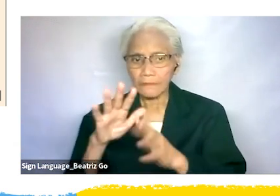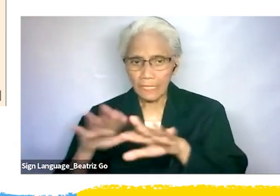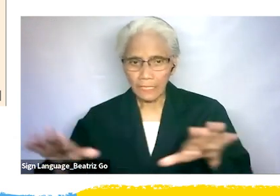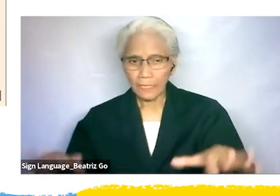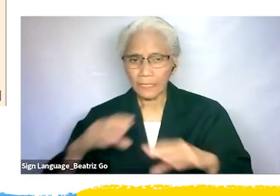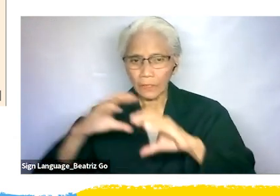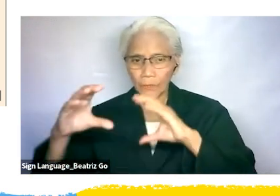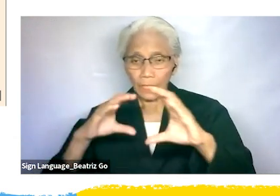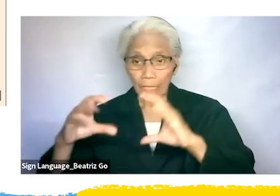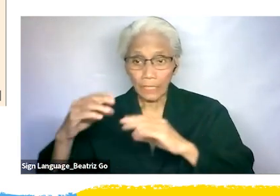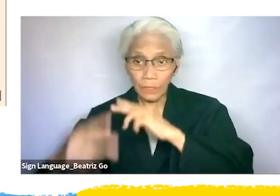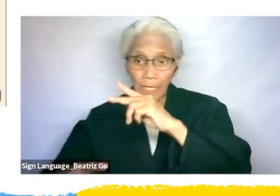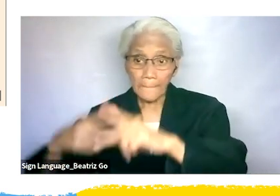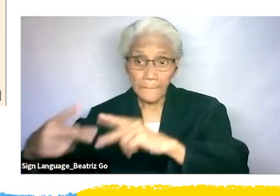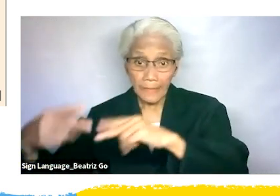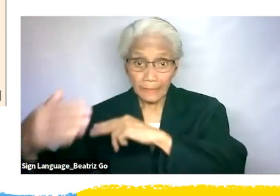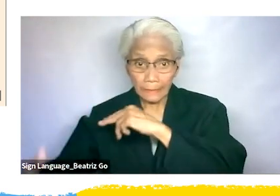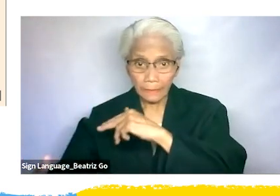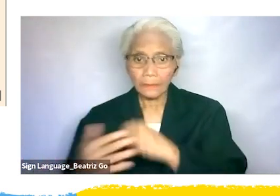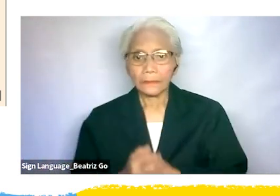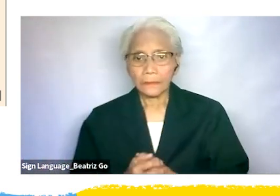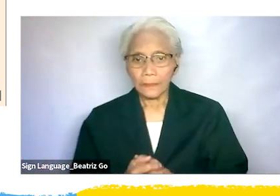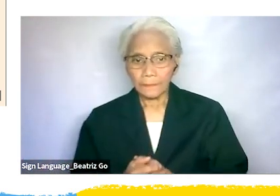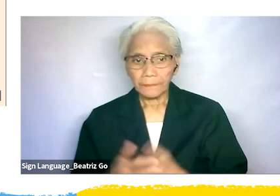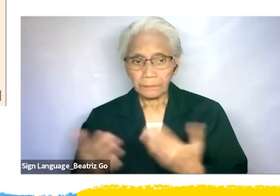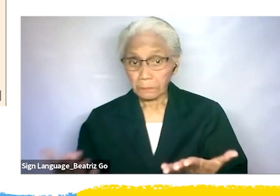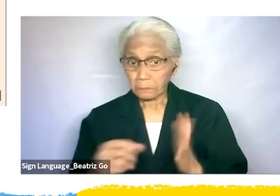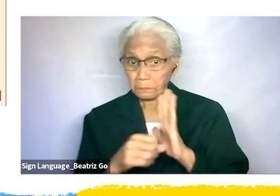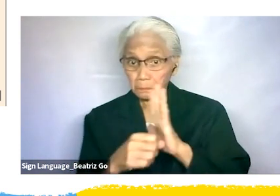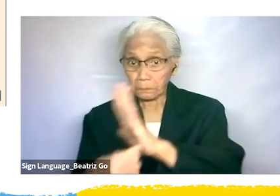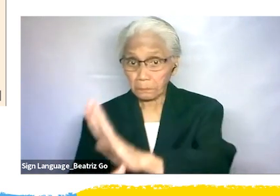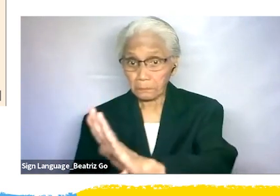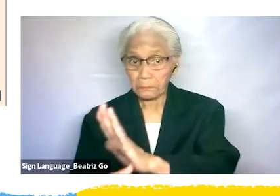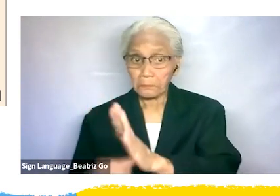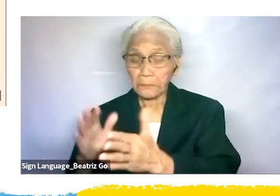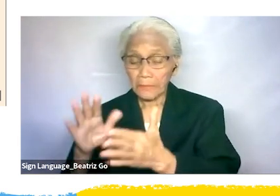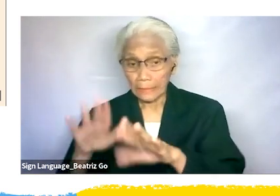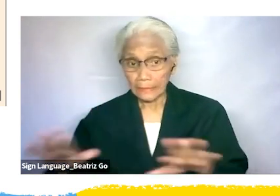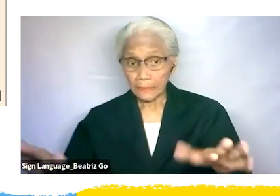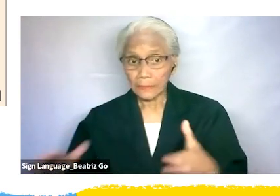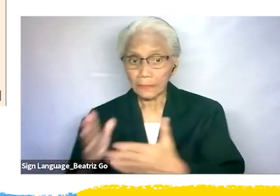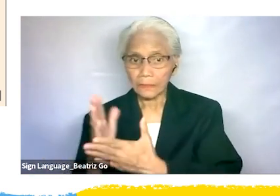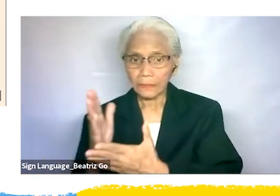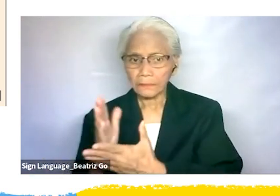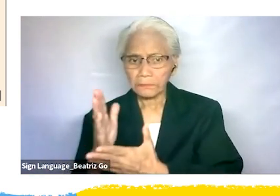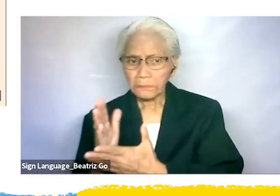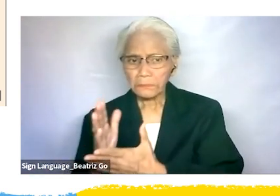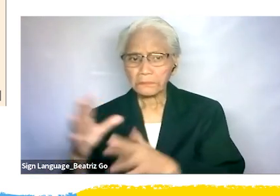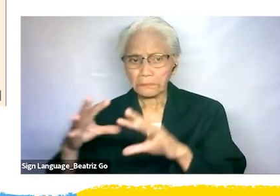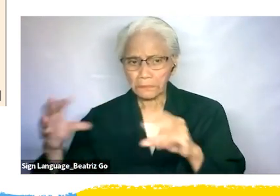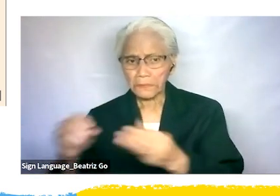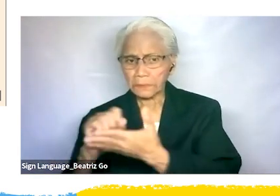Positive, child life in a business and human rights context, and disseminating general comment